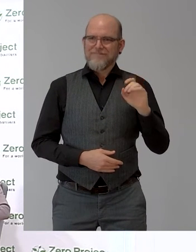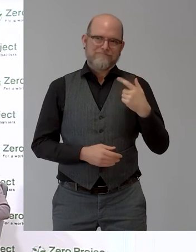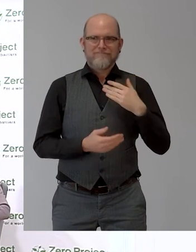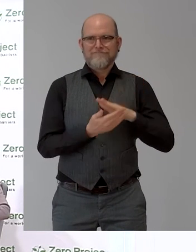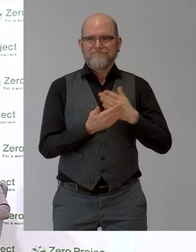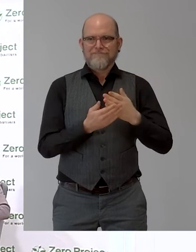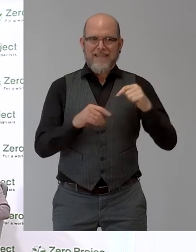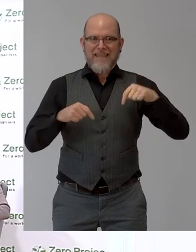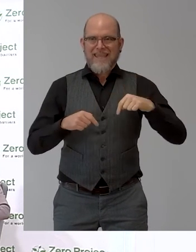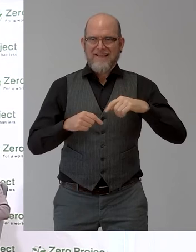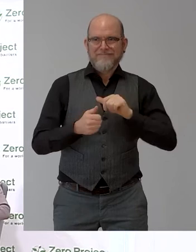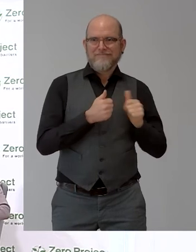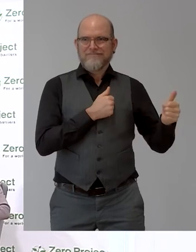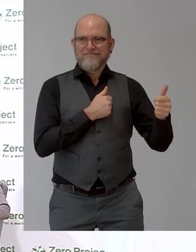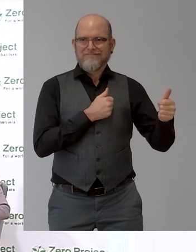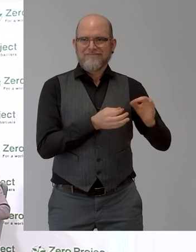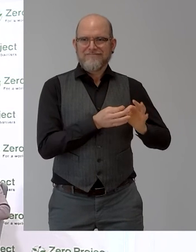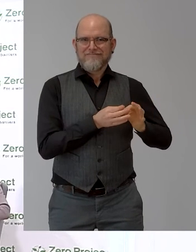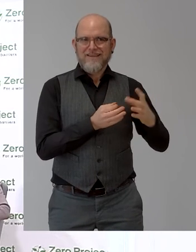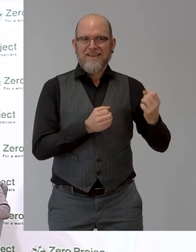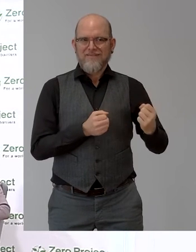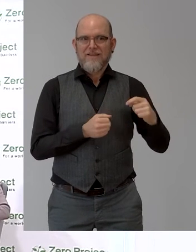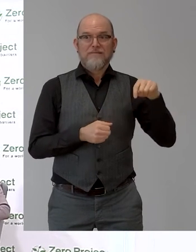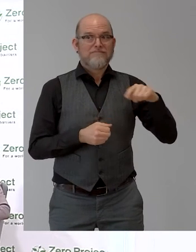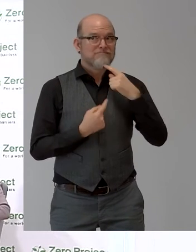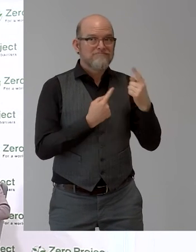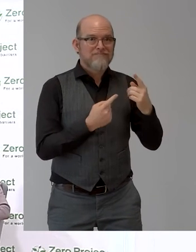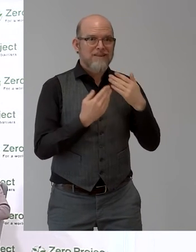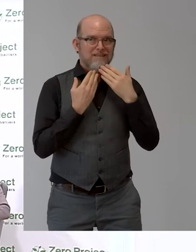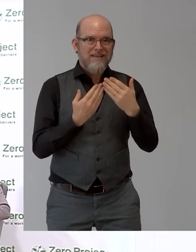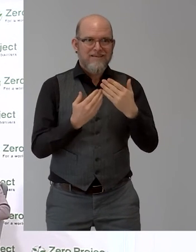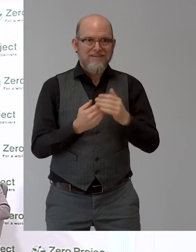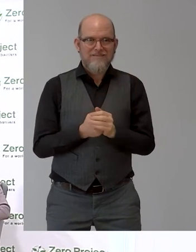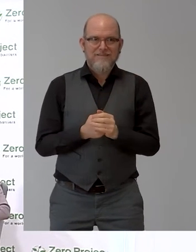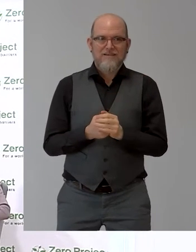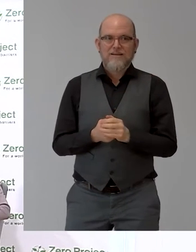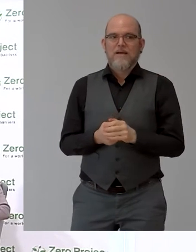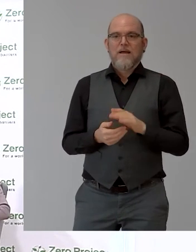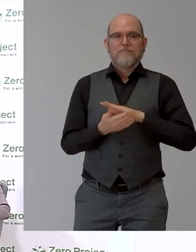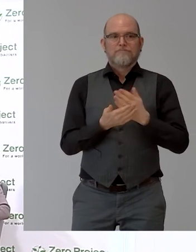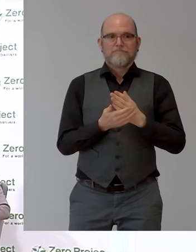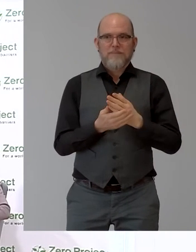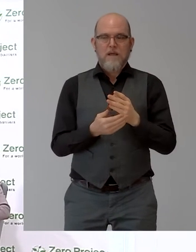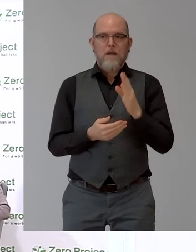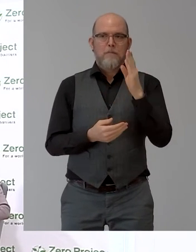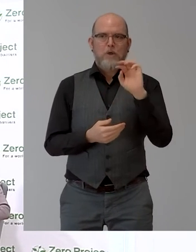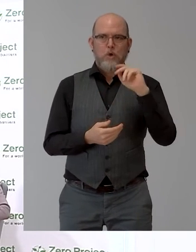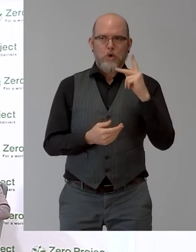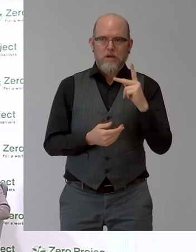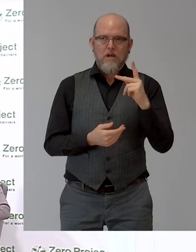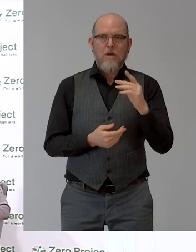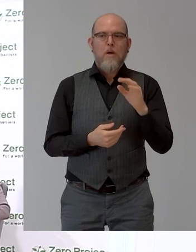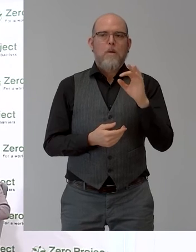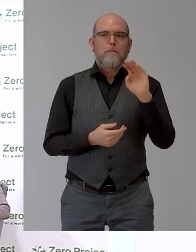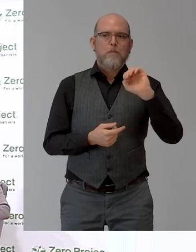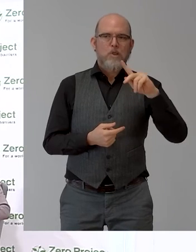would like to mention the team and really thank them. Patricia Brueck, Valerie Clark, Monica and Georg Marsh, thank you so much, you